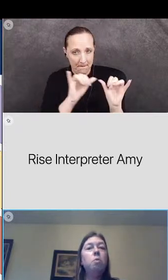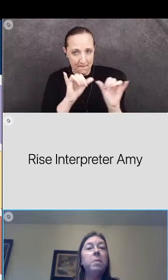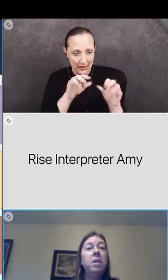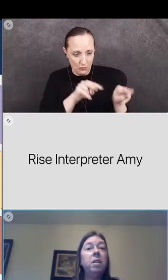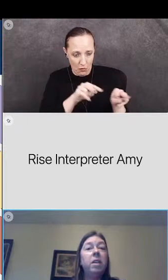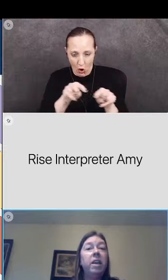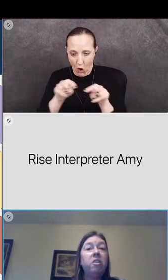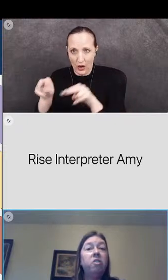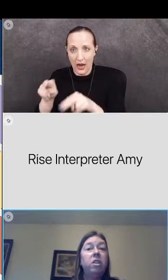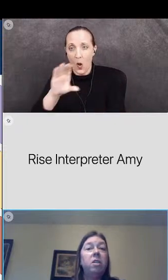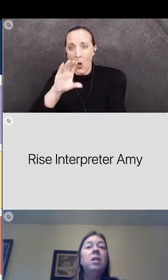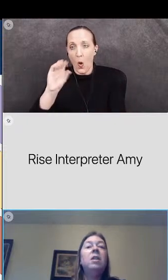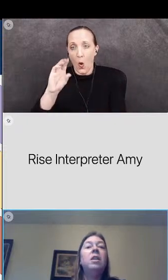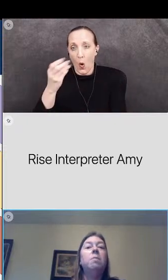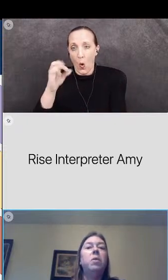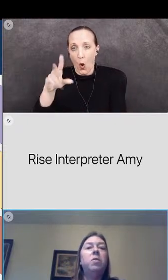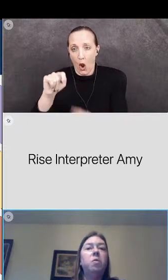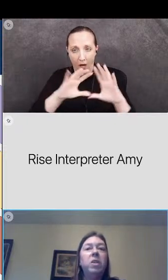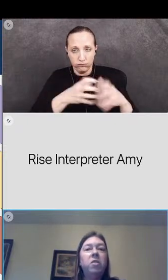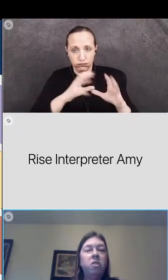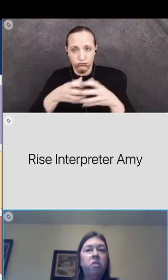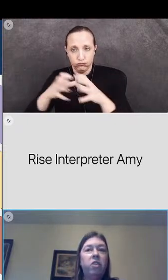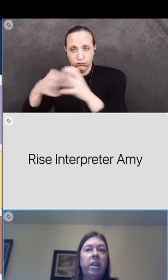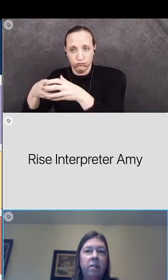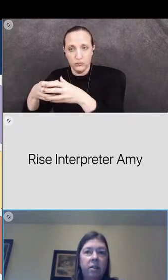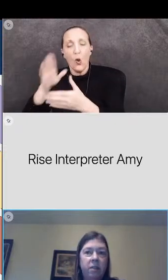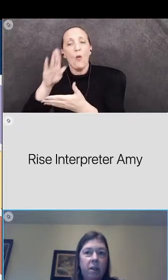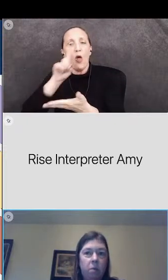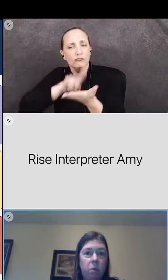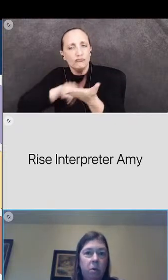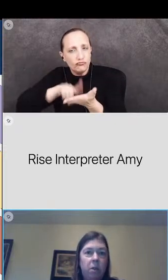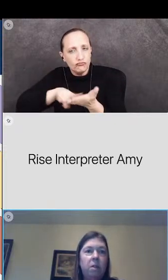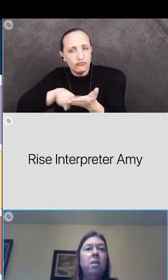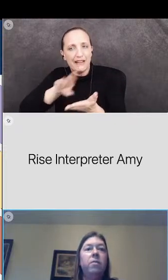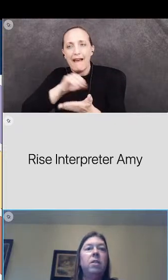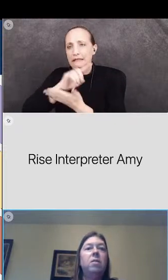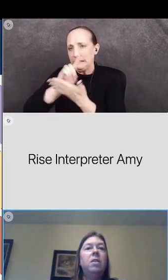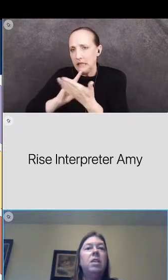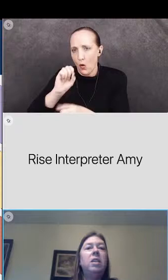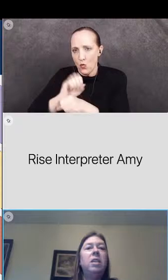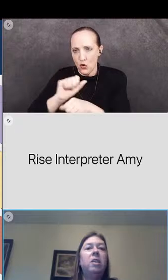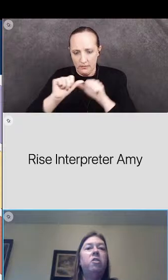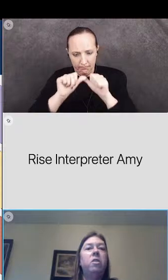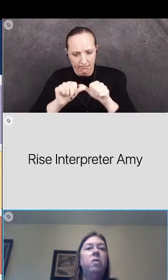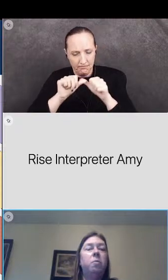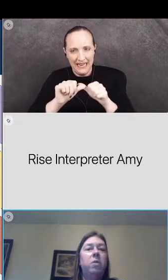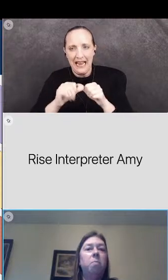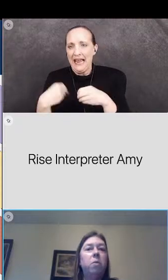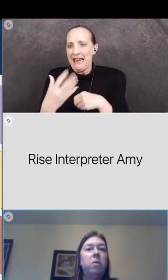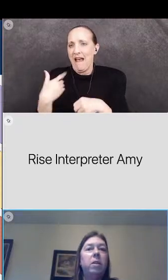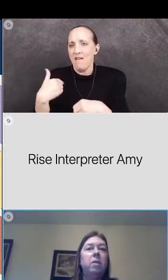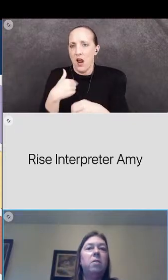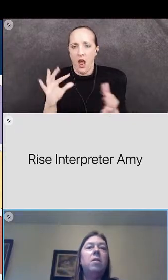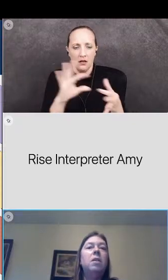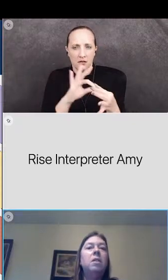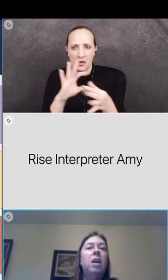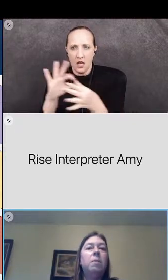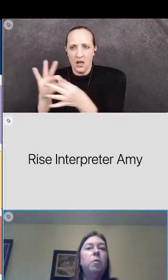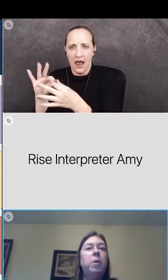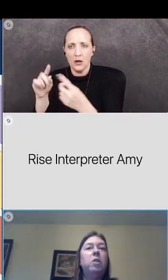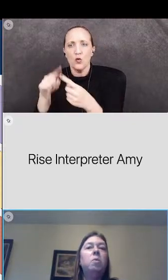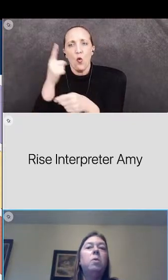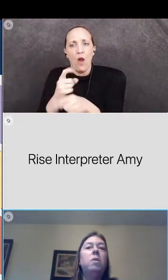will be engaged in both the research and the design work giving us key connections with employees